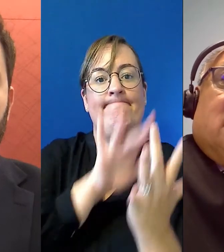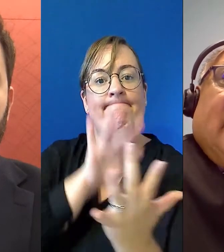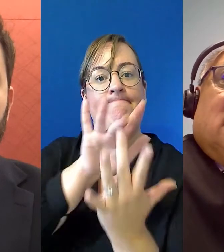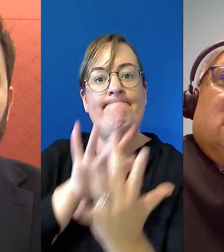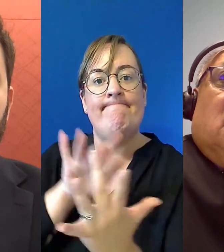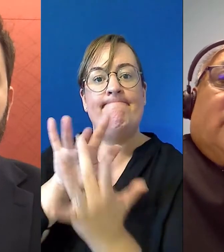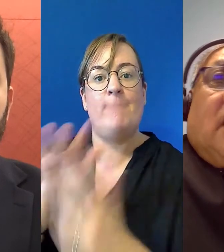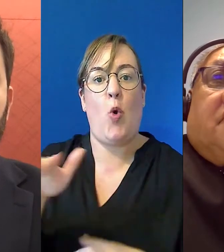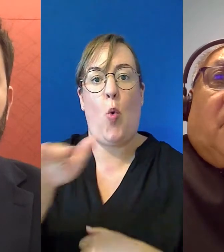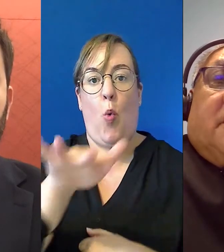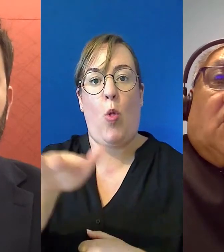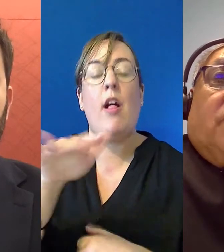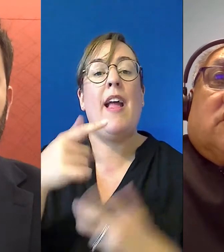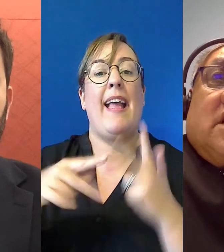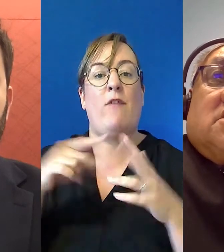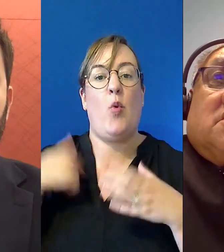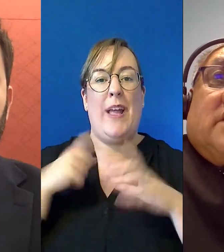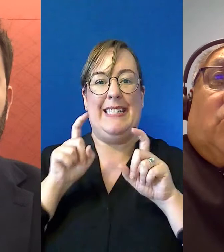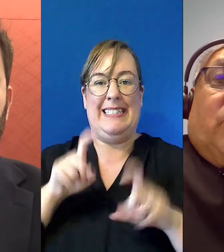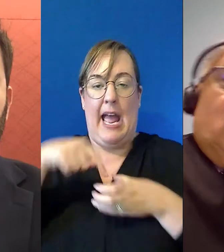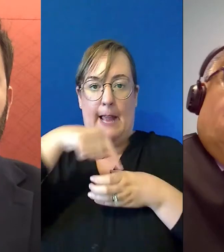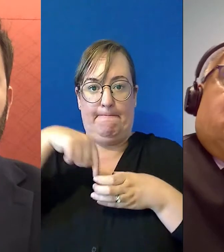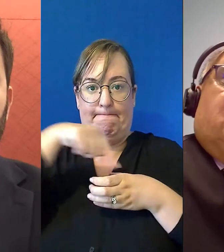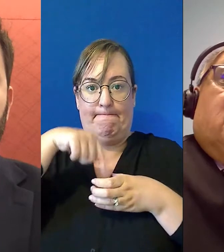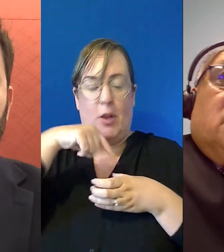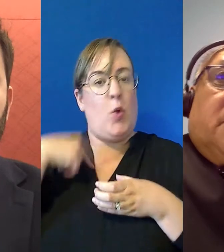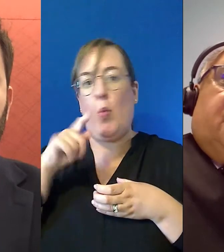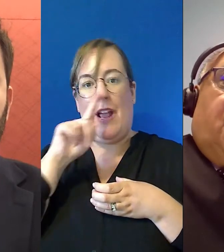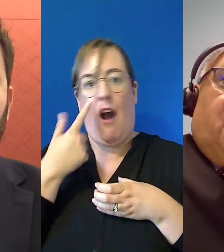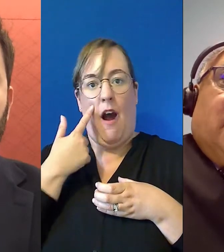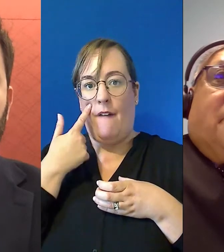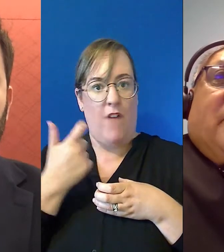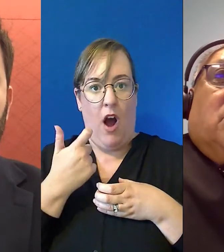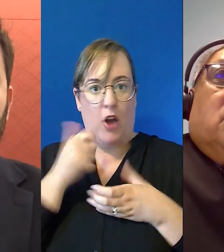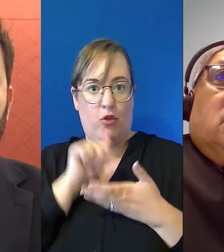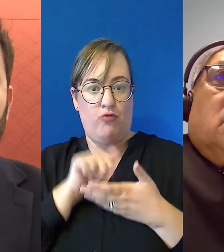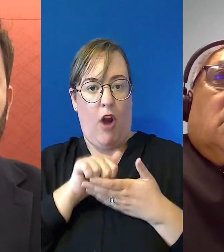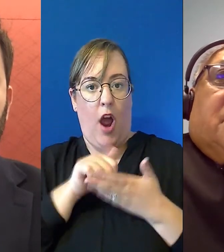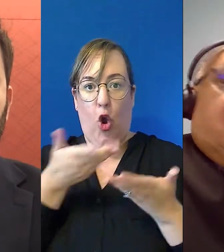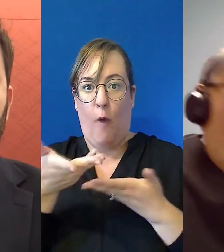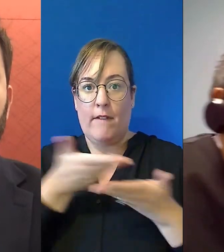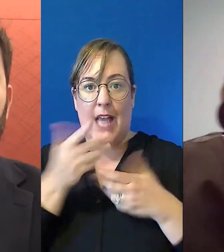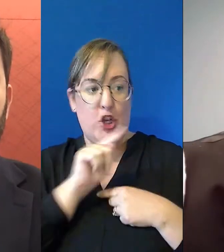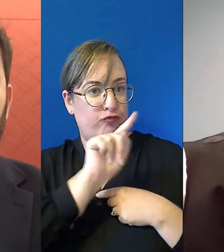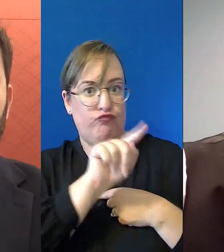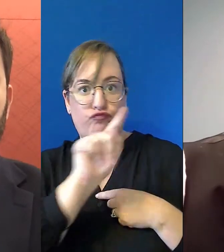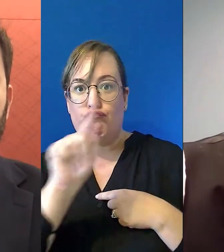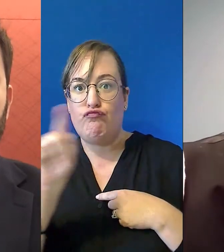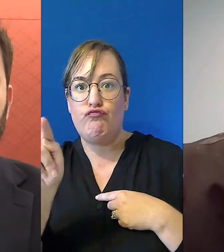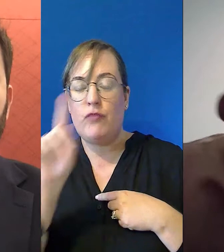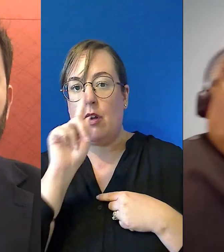within our tanks, we can't find the conversations that were alluded to In the earlier panel session with